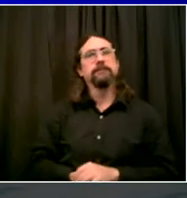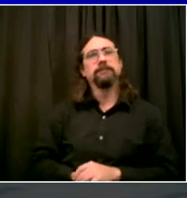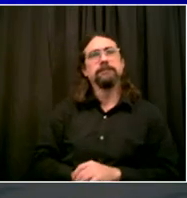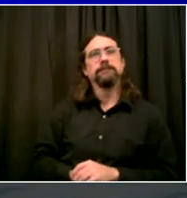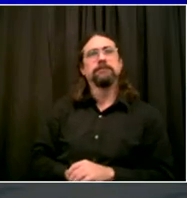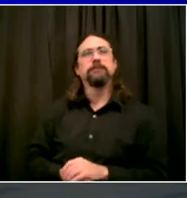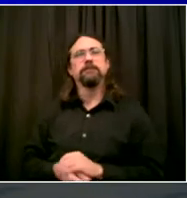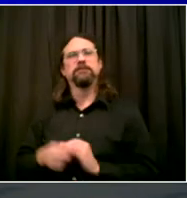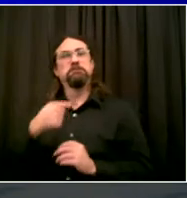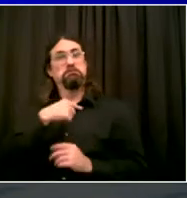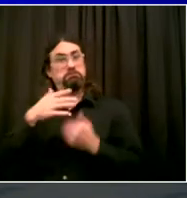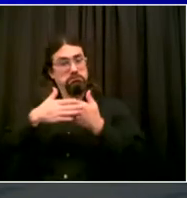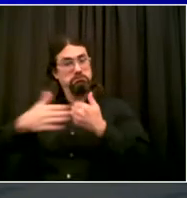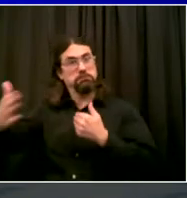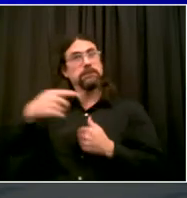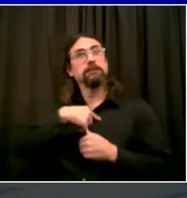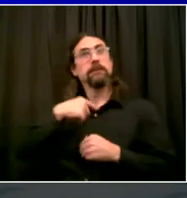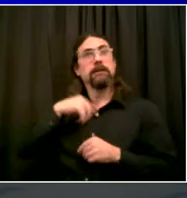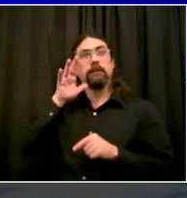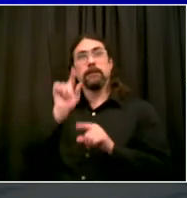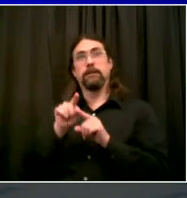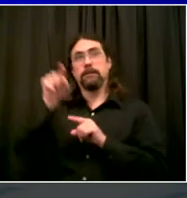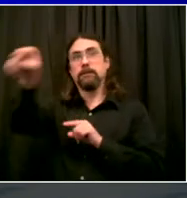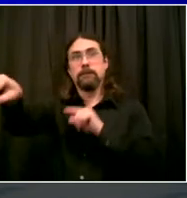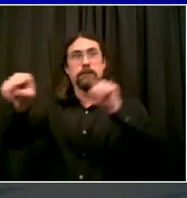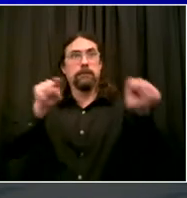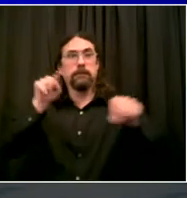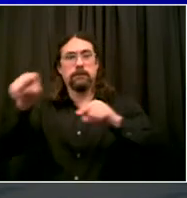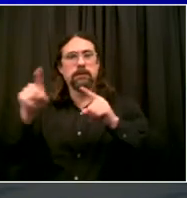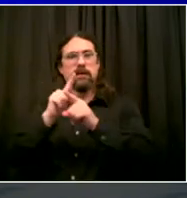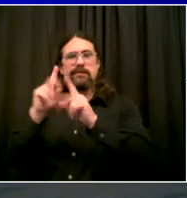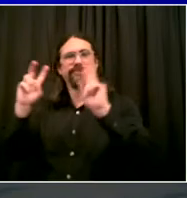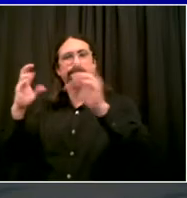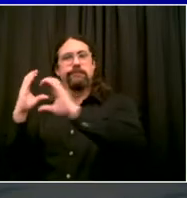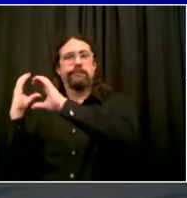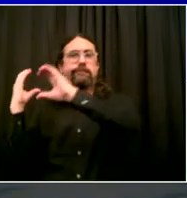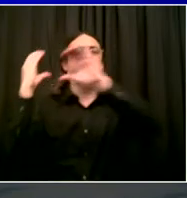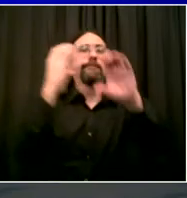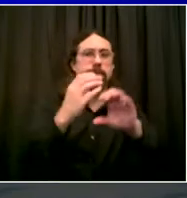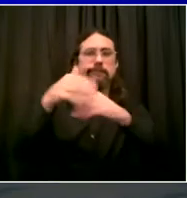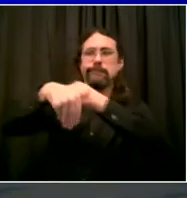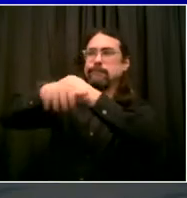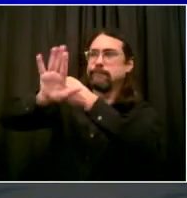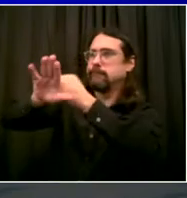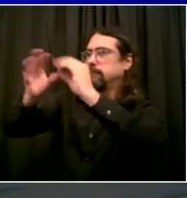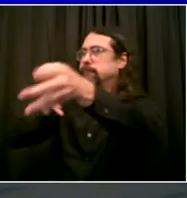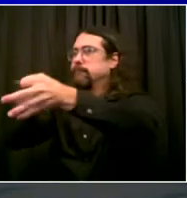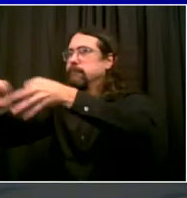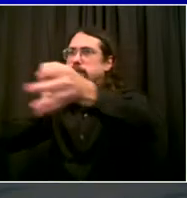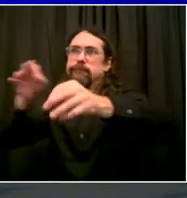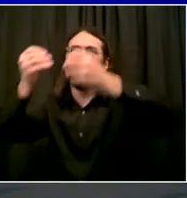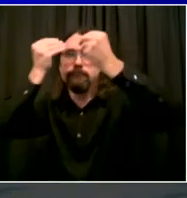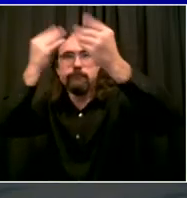and we will continue across the five boroughs to bring the resources directly to our small businesses for this